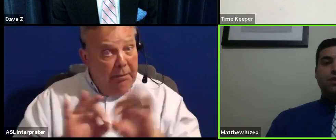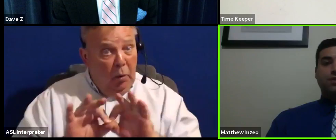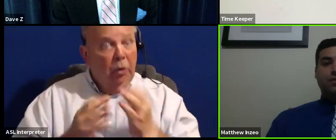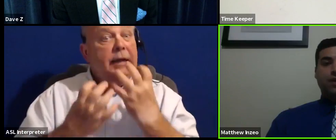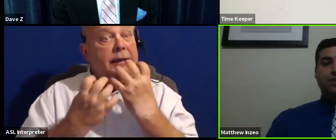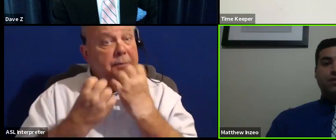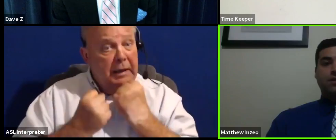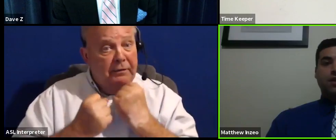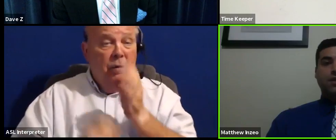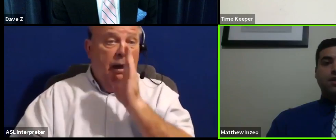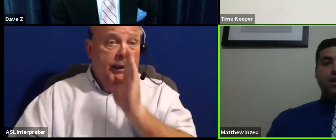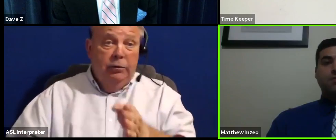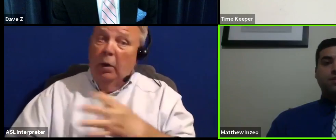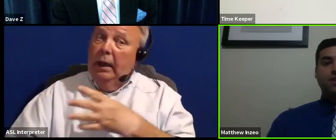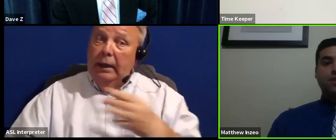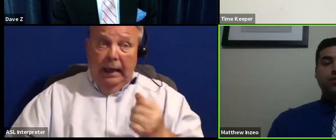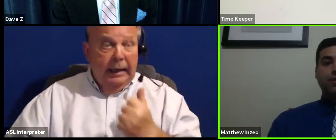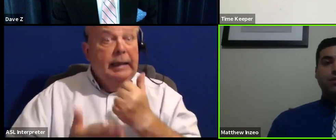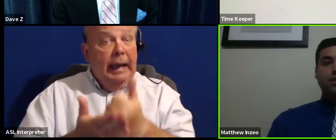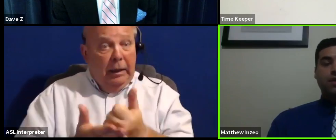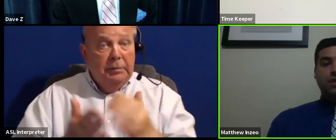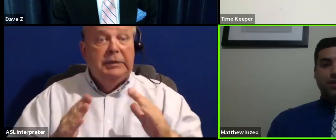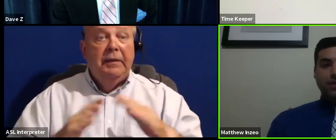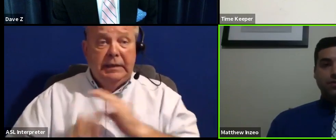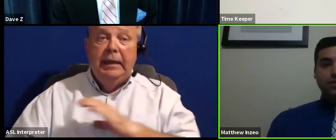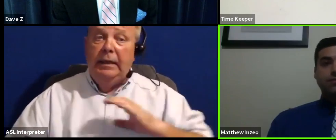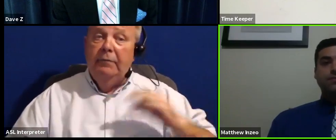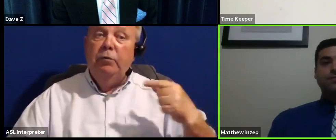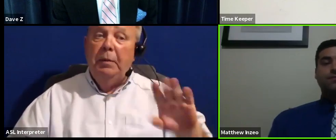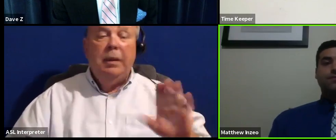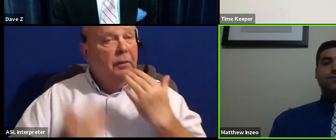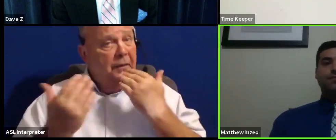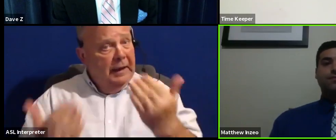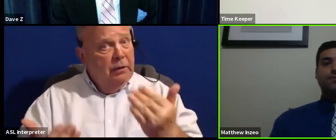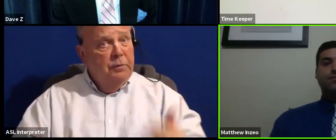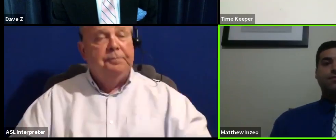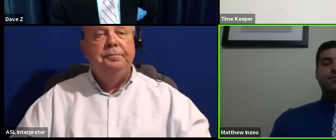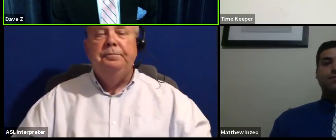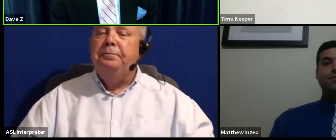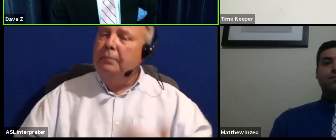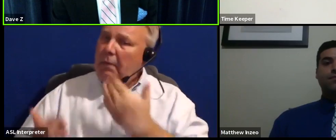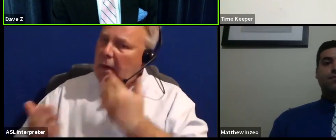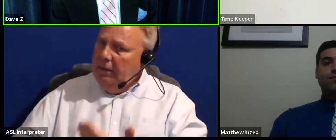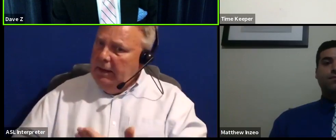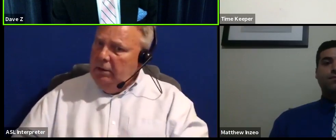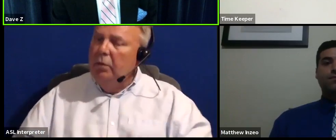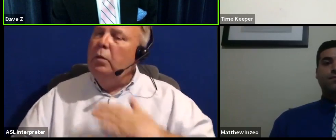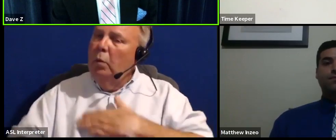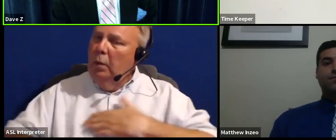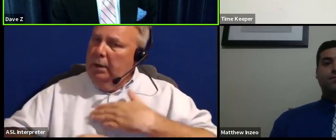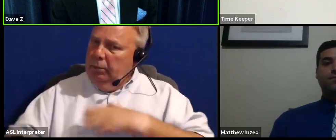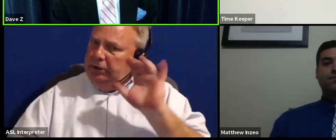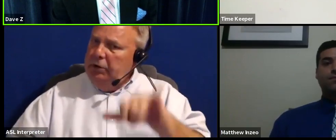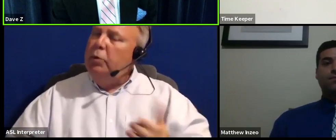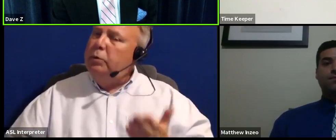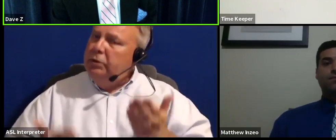important, it's meaningful, and it's direct, and it helps the city of Greenville. Thank you, sir. Thank you. We appreciate those